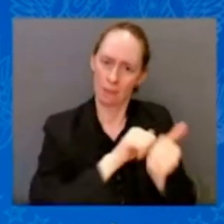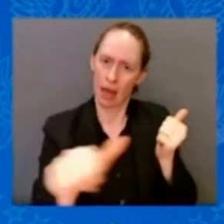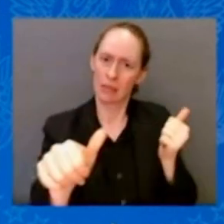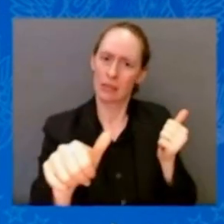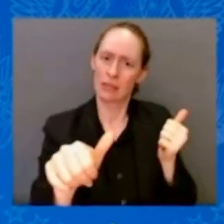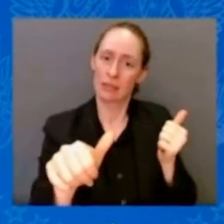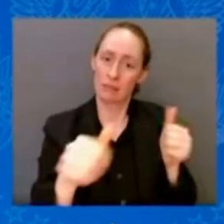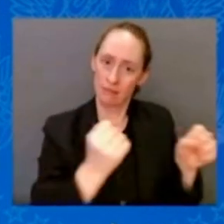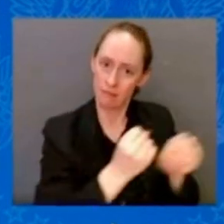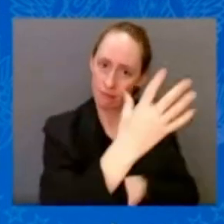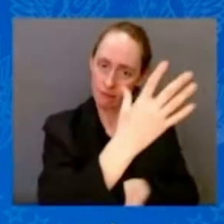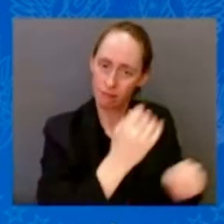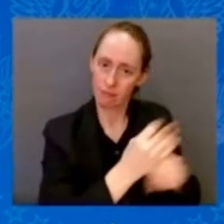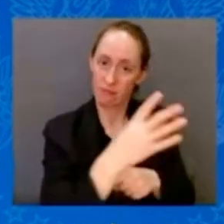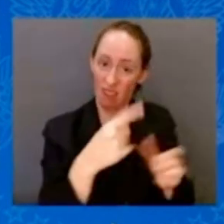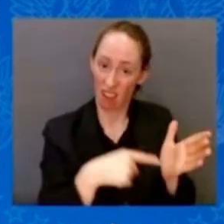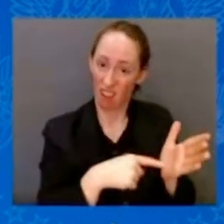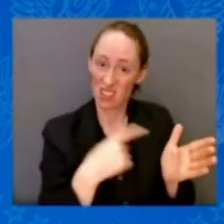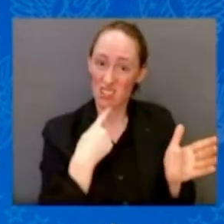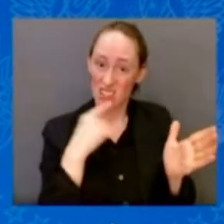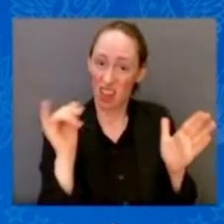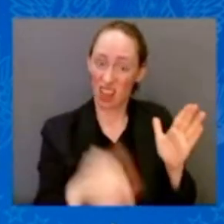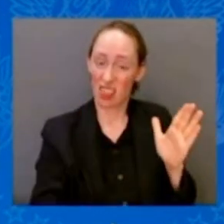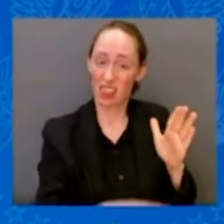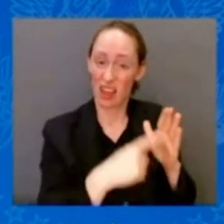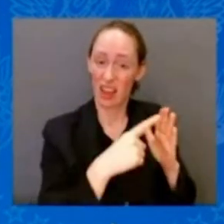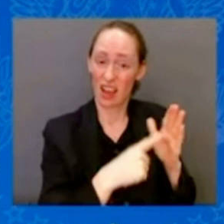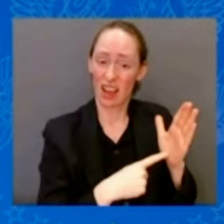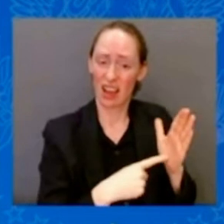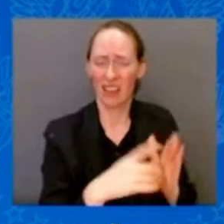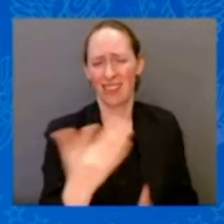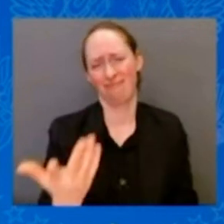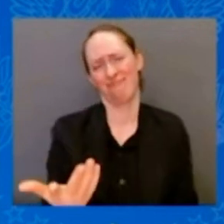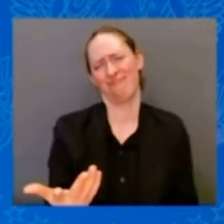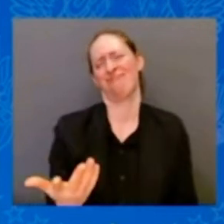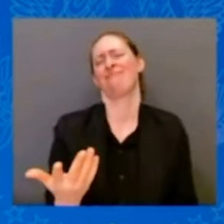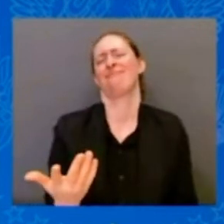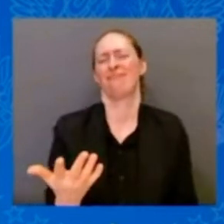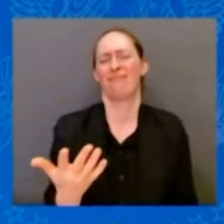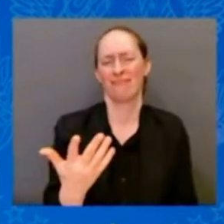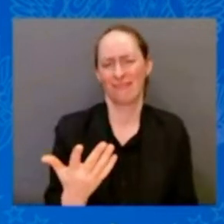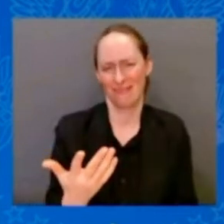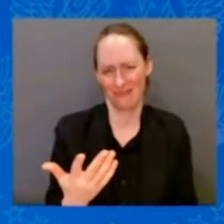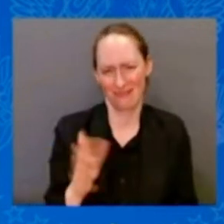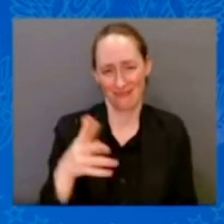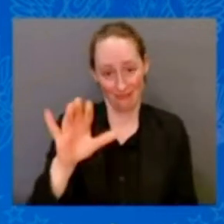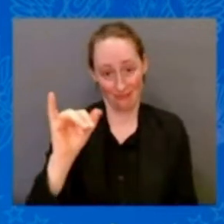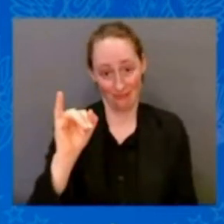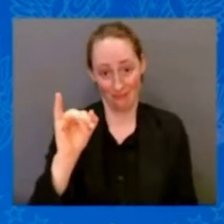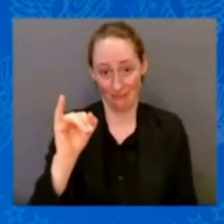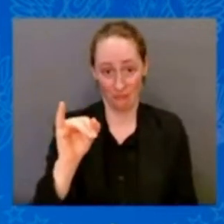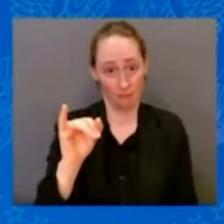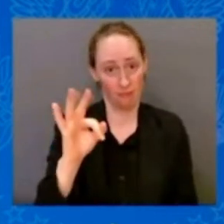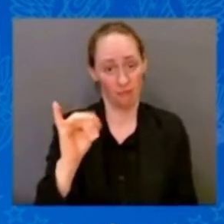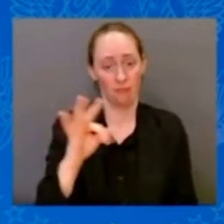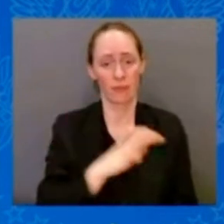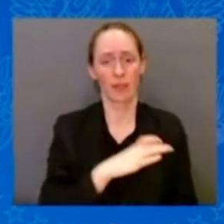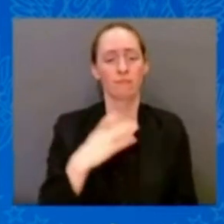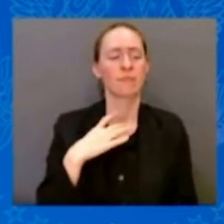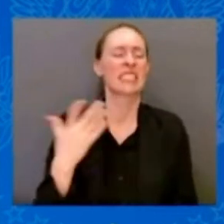Look, if it doesn't get reauthorized, it goes out of existence. If Congress wants it, they've got to keep it, and they've got to vote on the same thing.